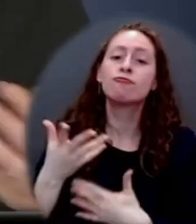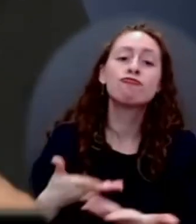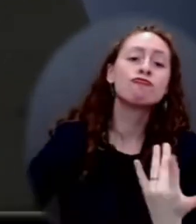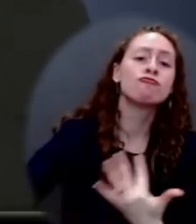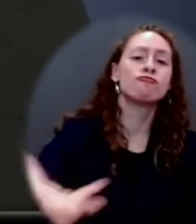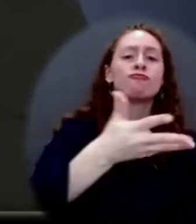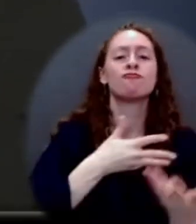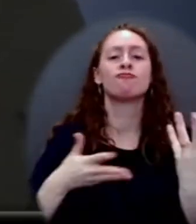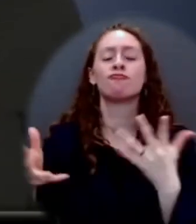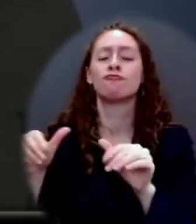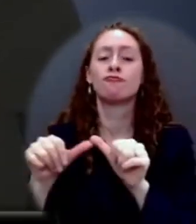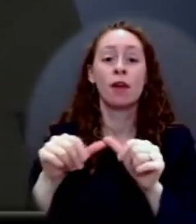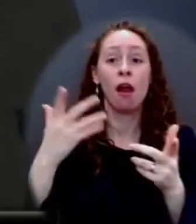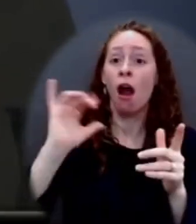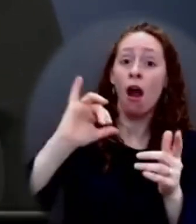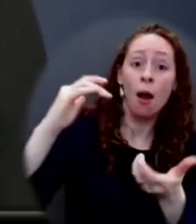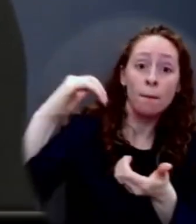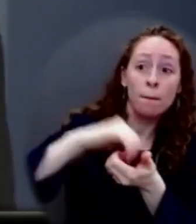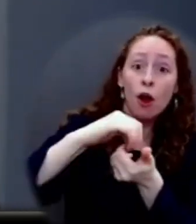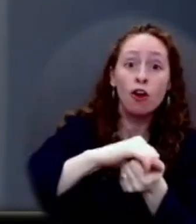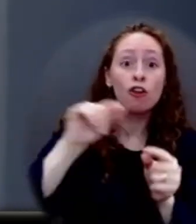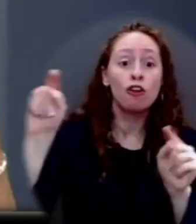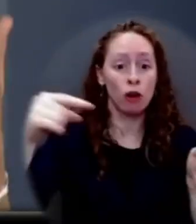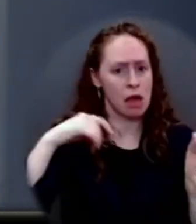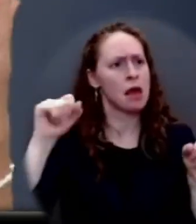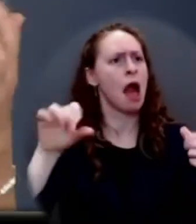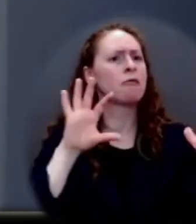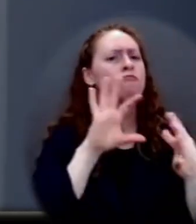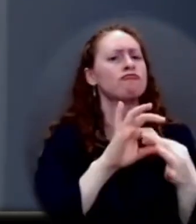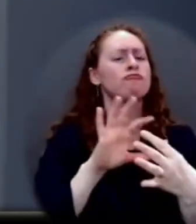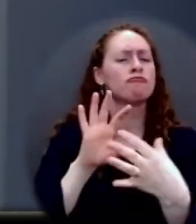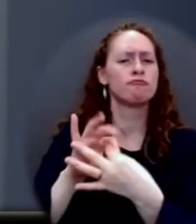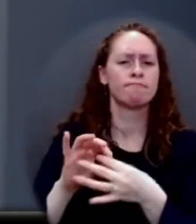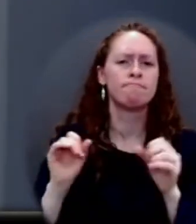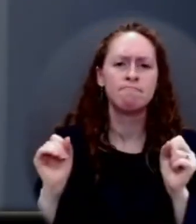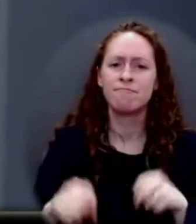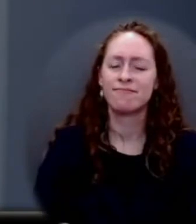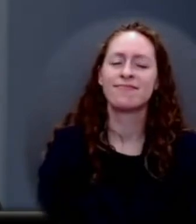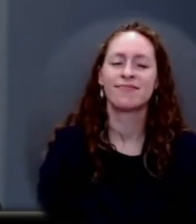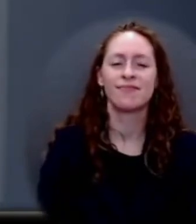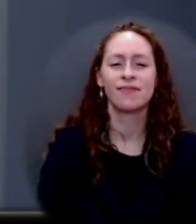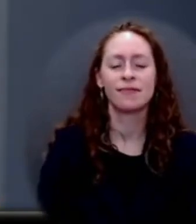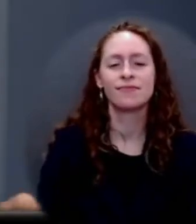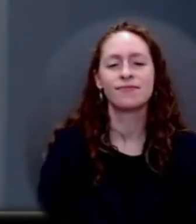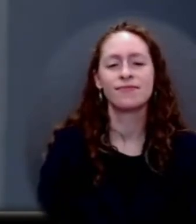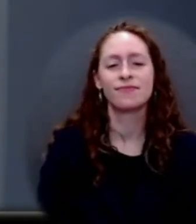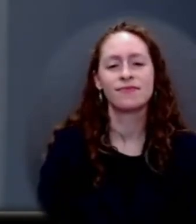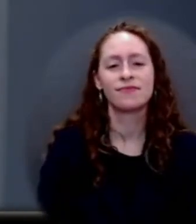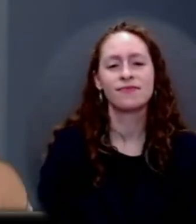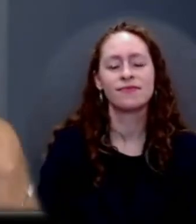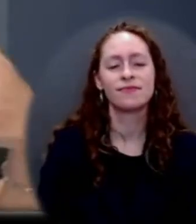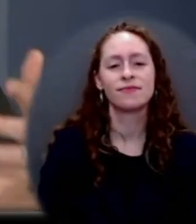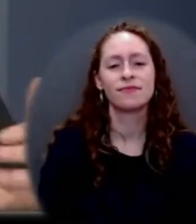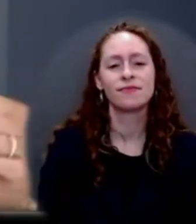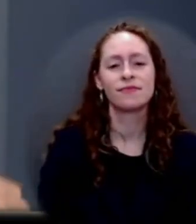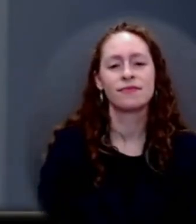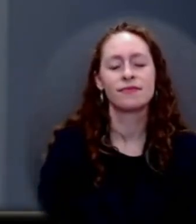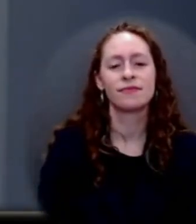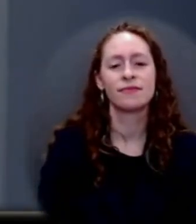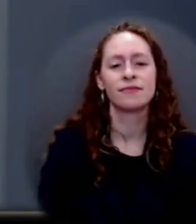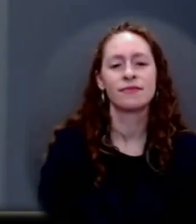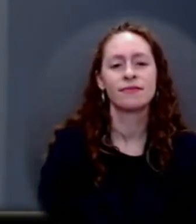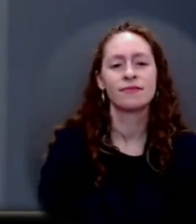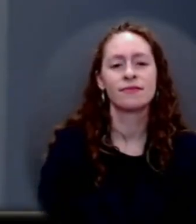we said at the time, our objective is ensuring that the supply out there meets the demand. Obviously, we took our own steps in coordination